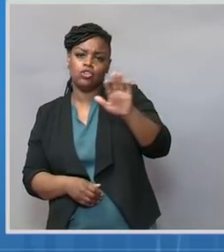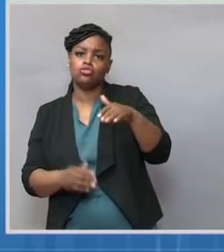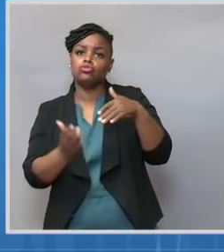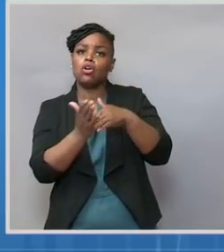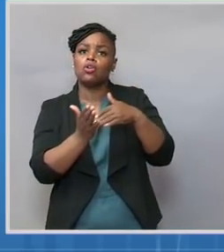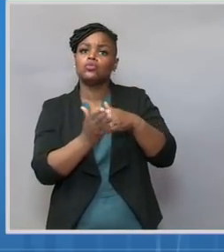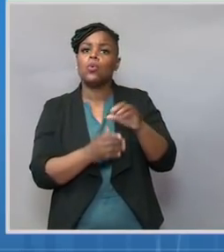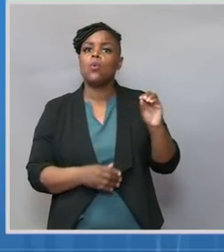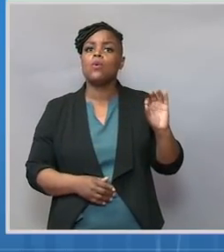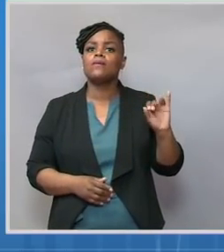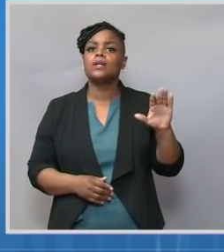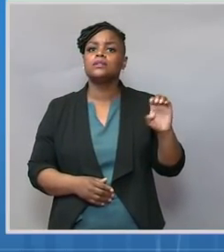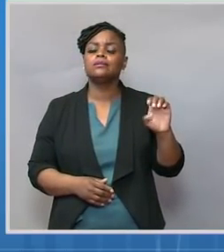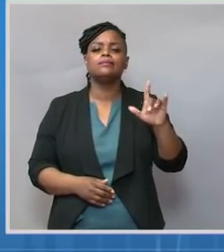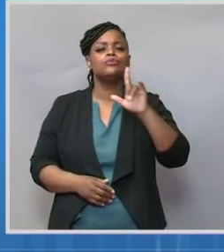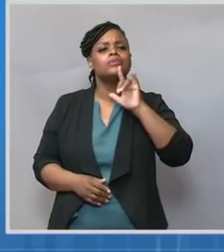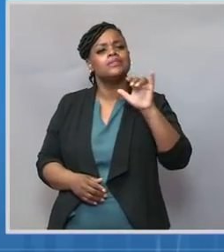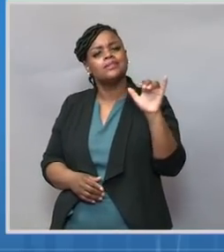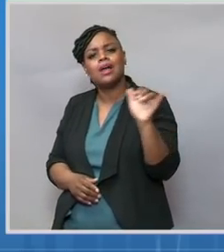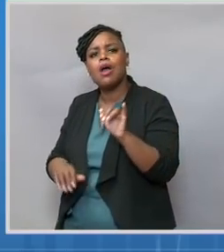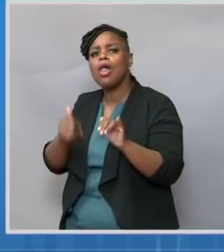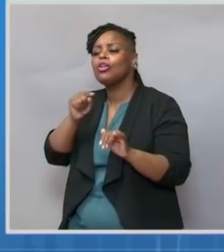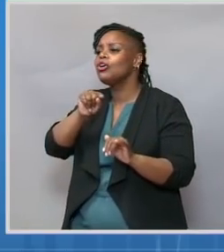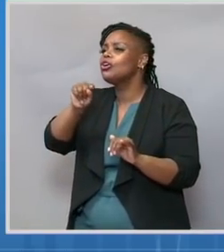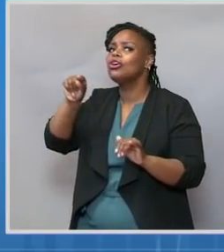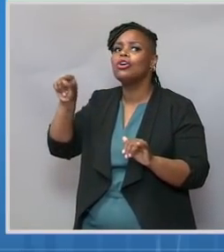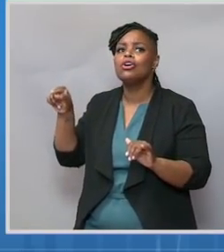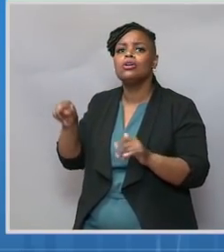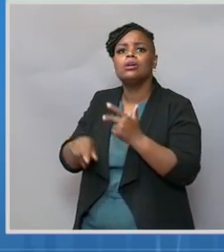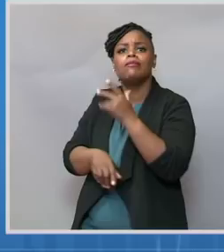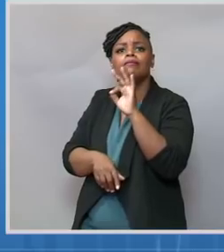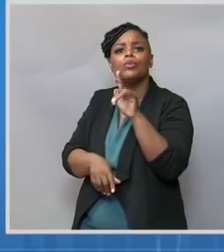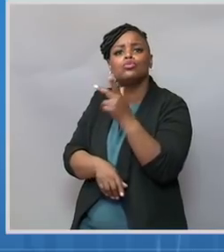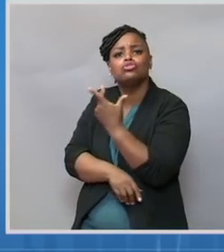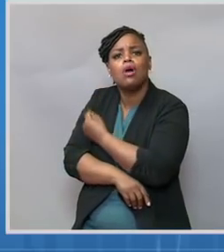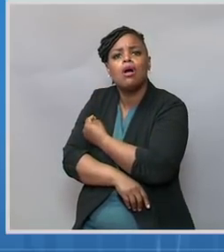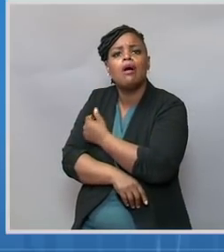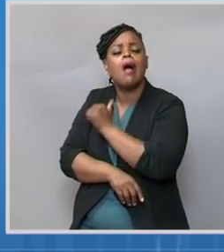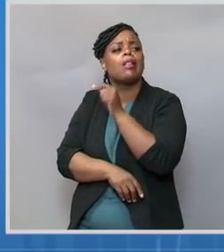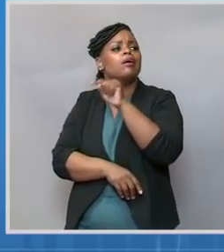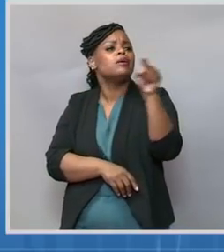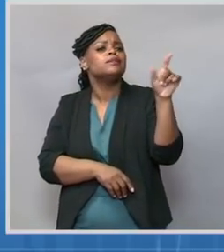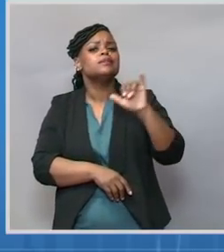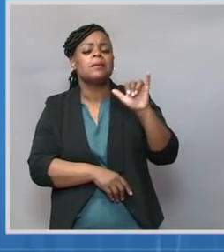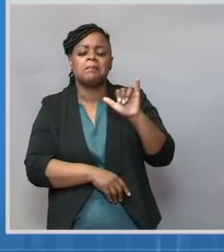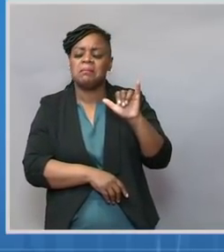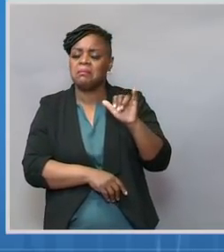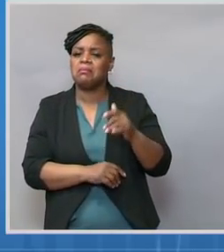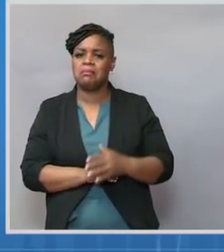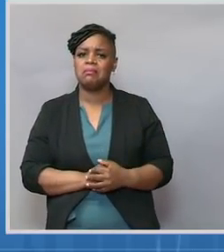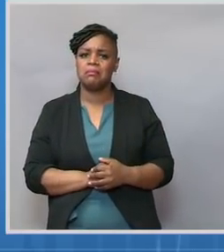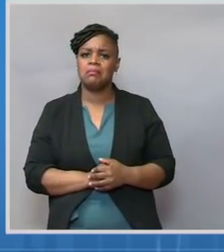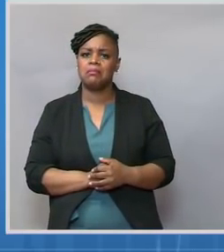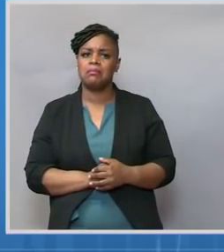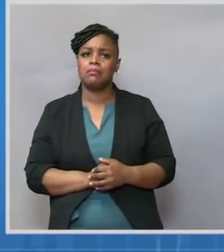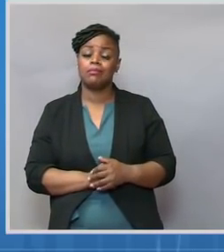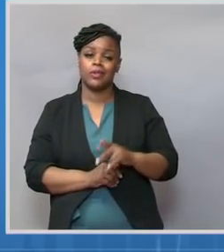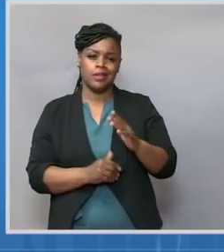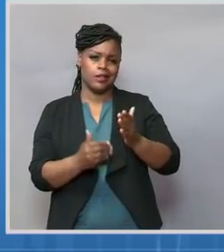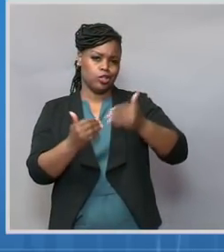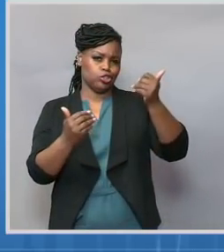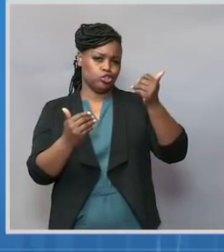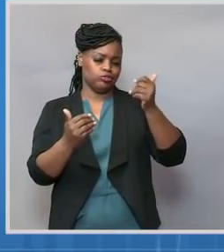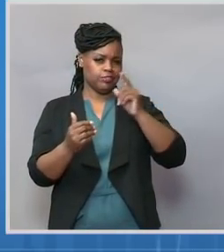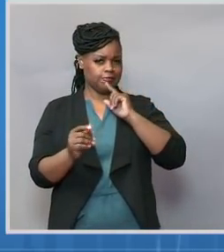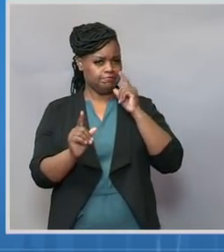other vaccinations. You will also see us focusing on other ways to make it as easy as possible for Americans